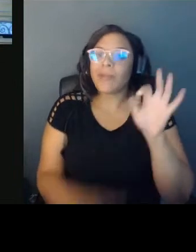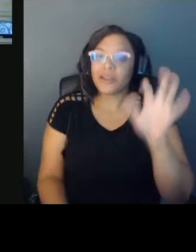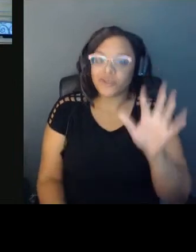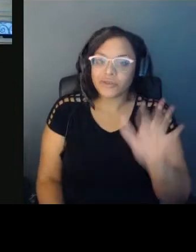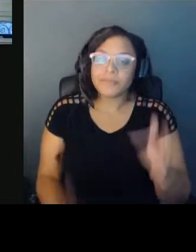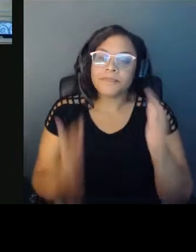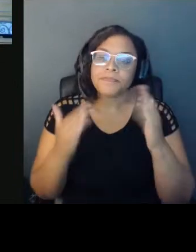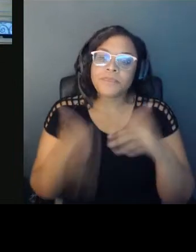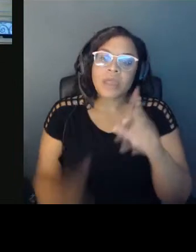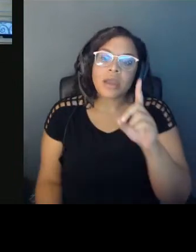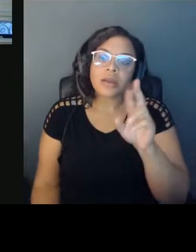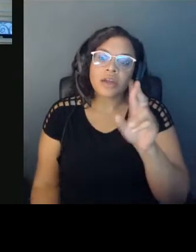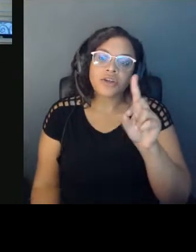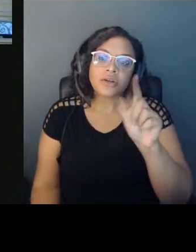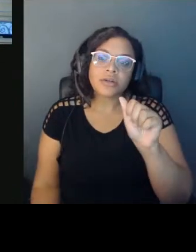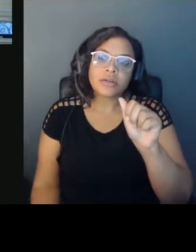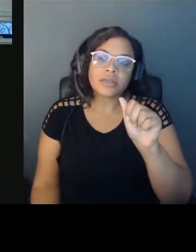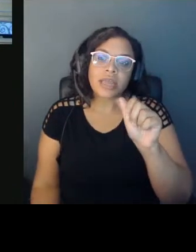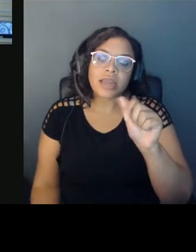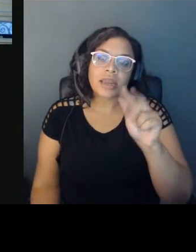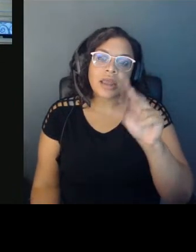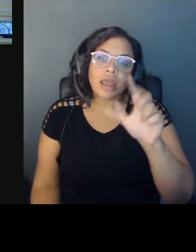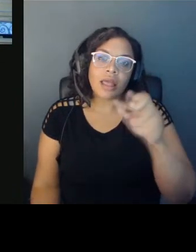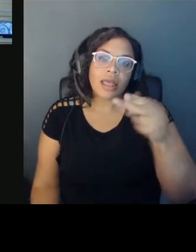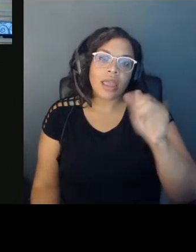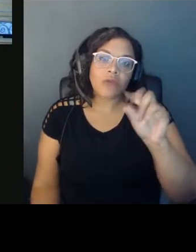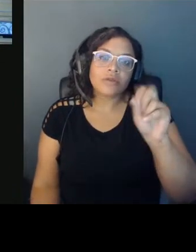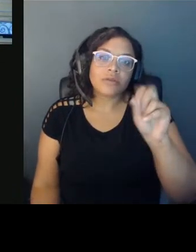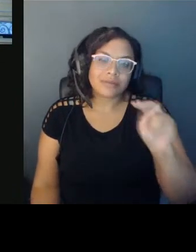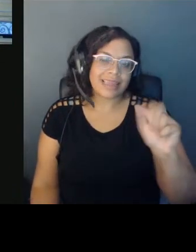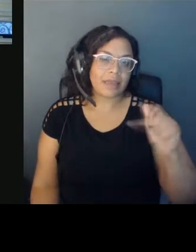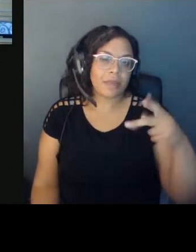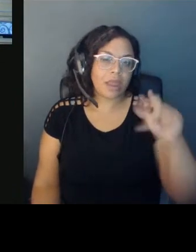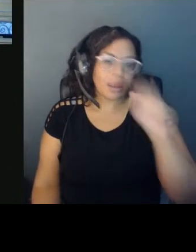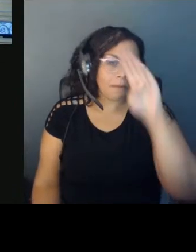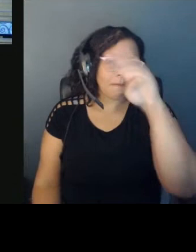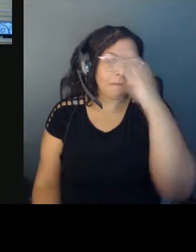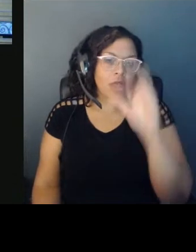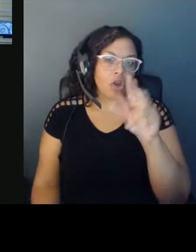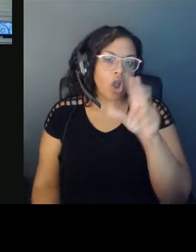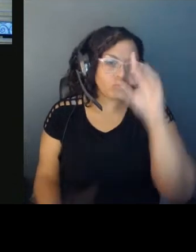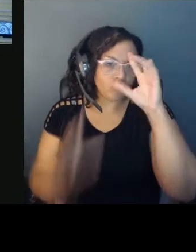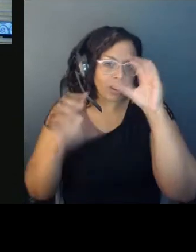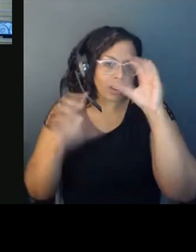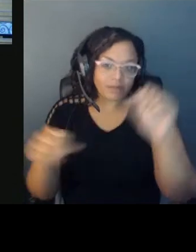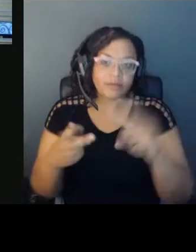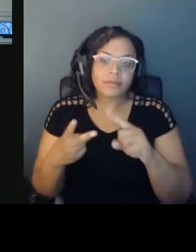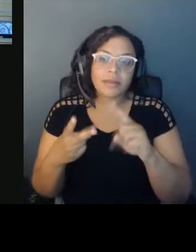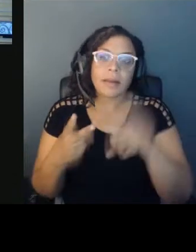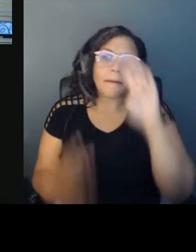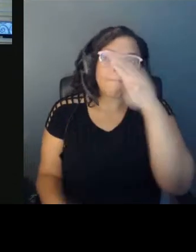APA Black Caucus President and Black Psychiatrist of America Scientific Program Committee Chair.